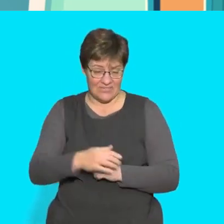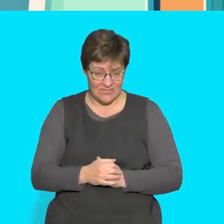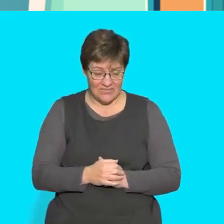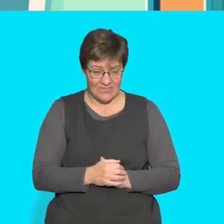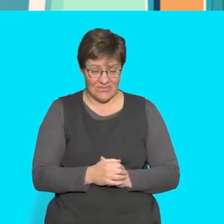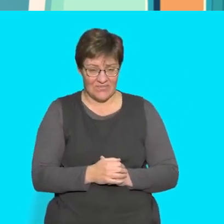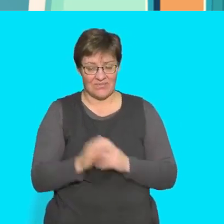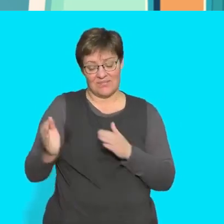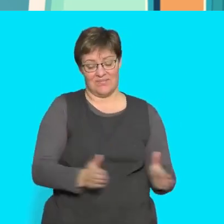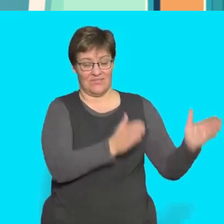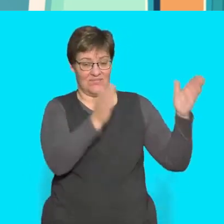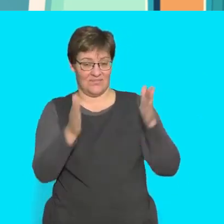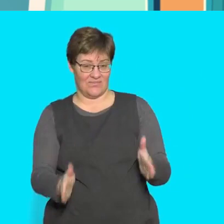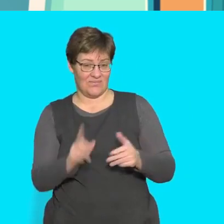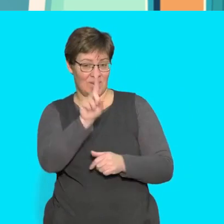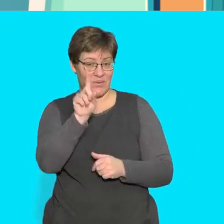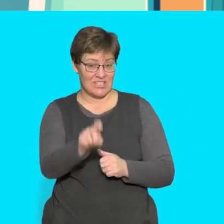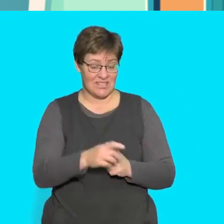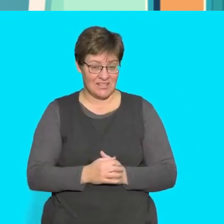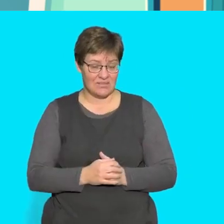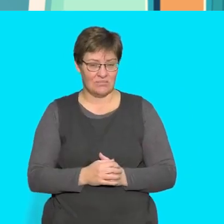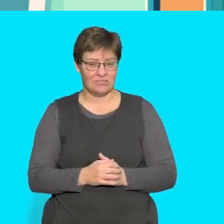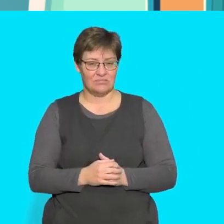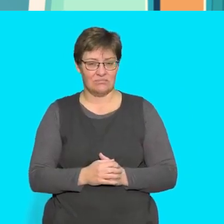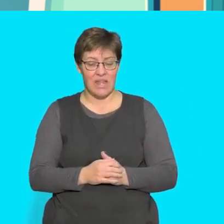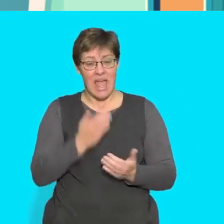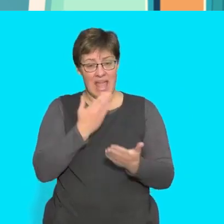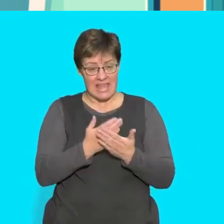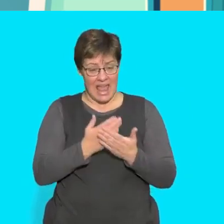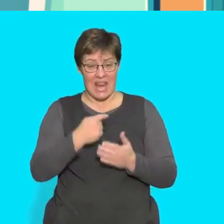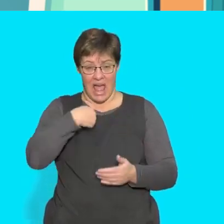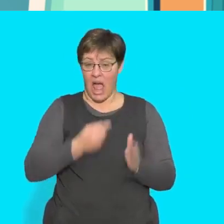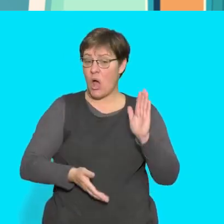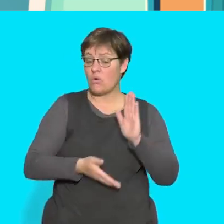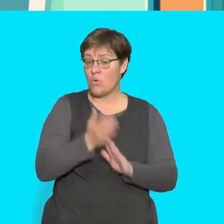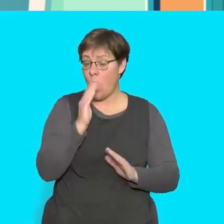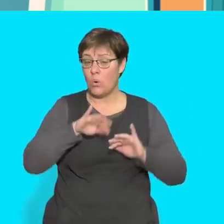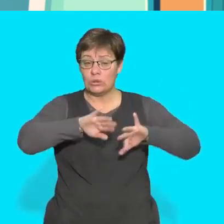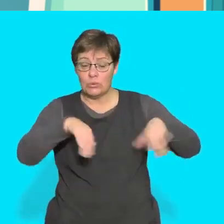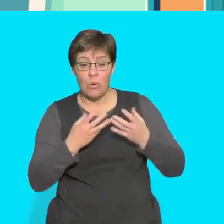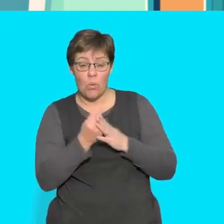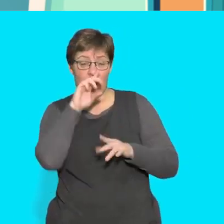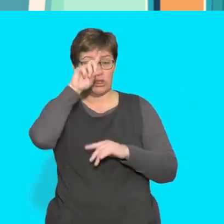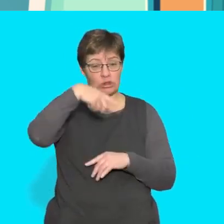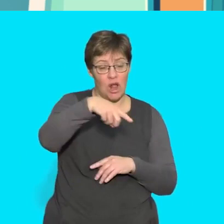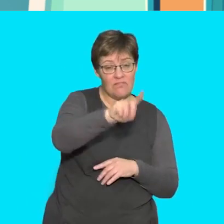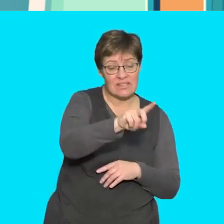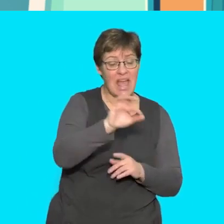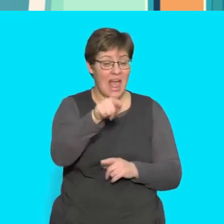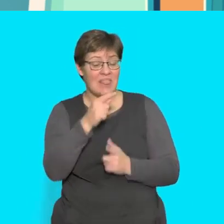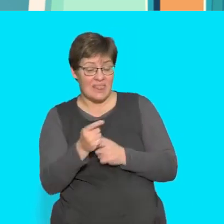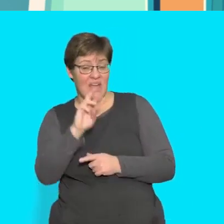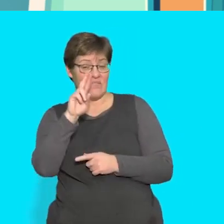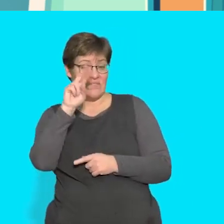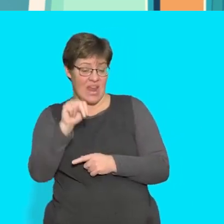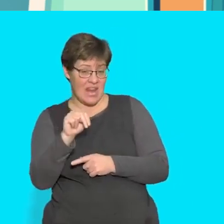the next question can i go swimming with the dolphins at the fun fair stand up if you think the answer is yes